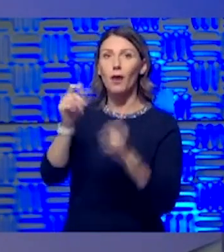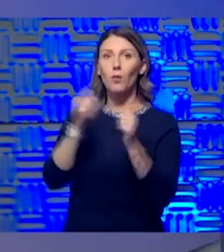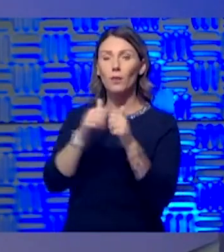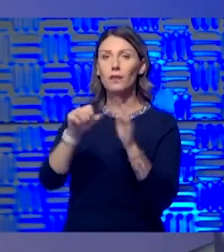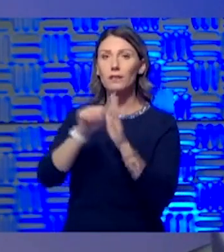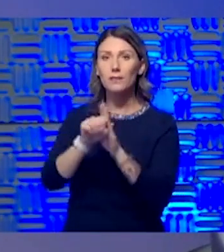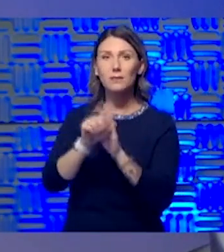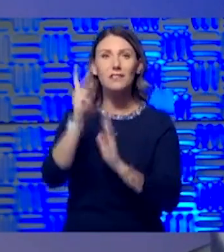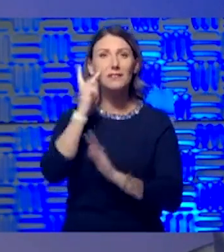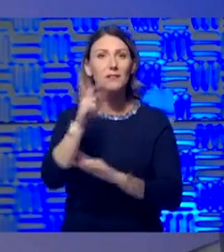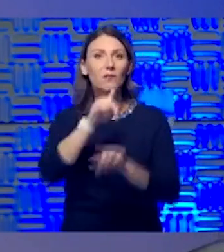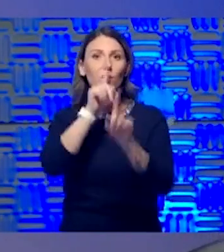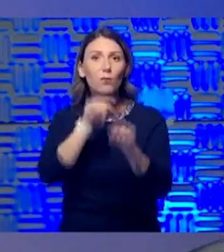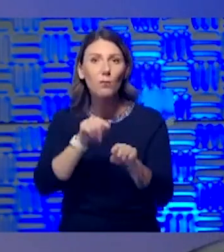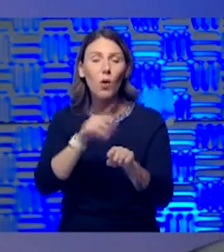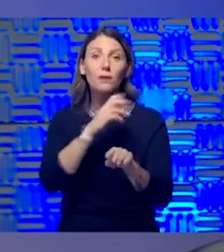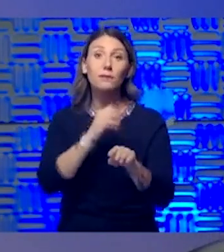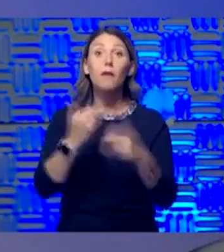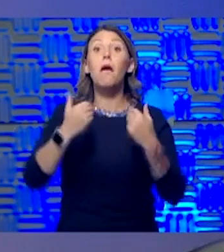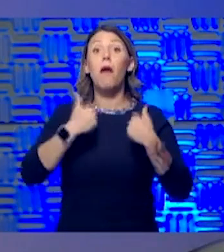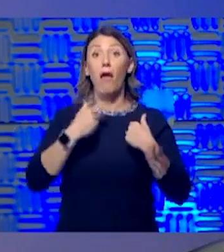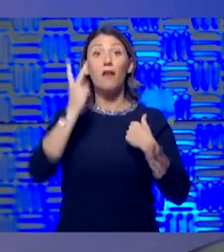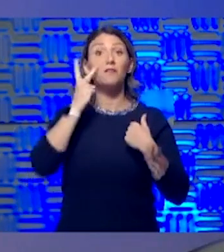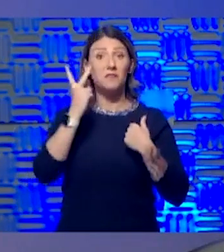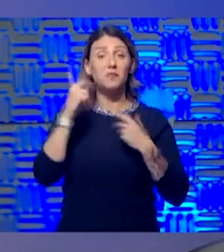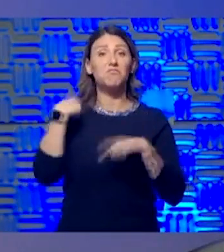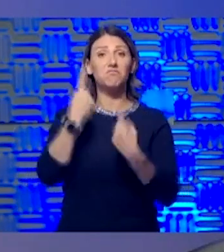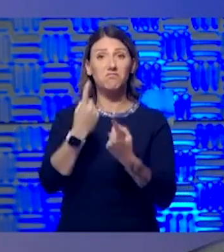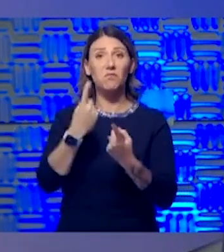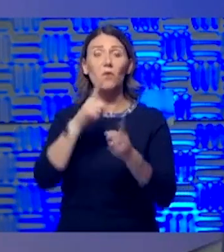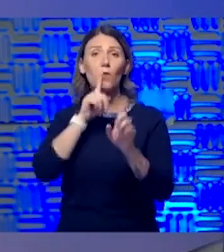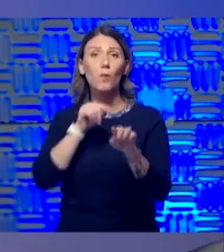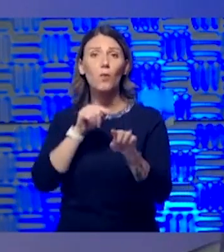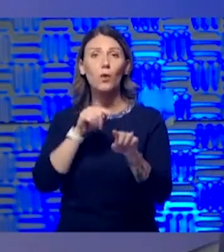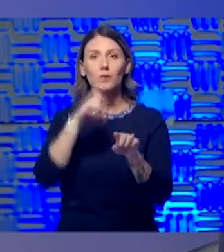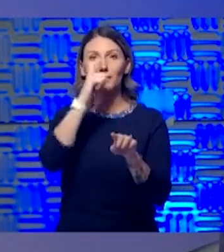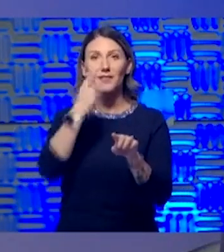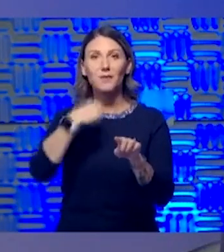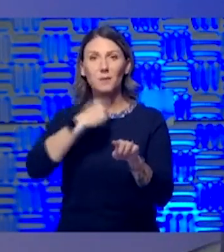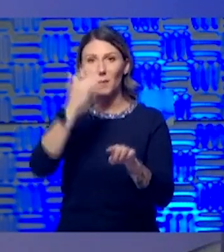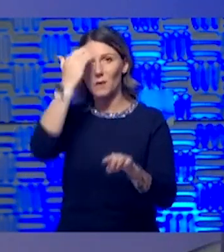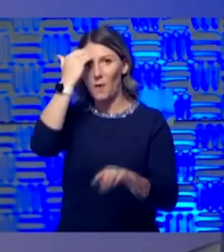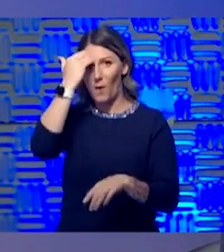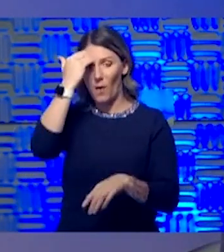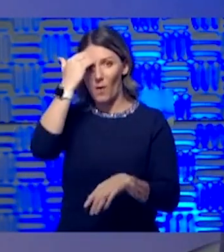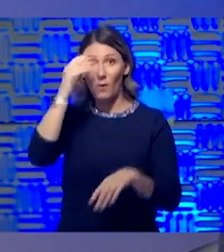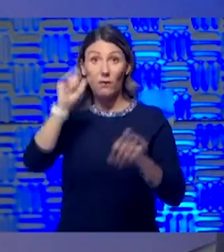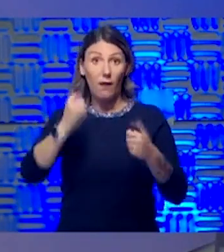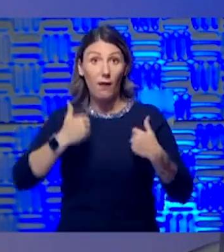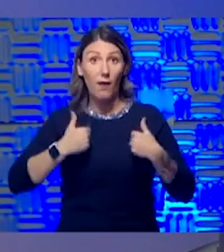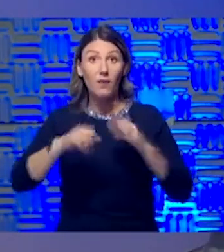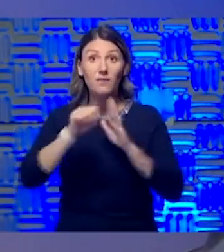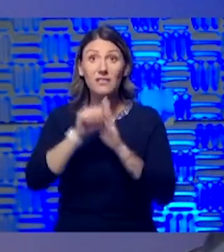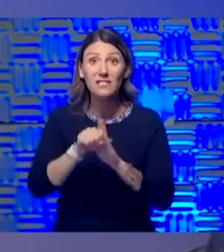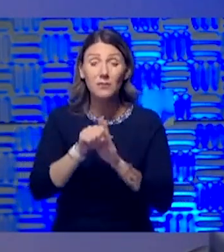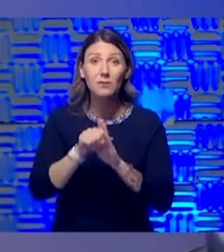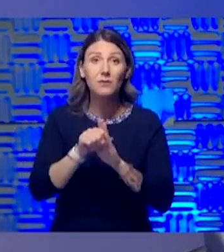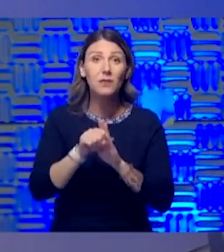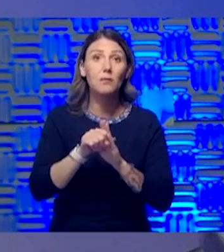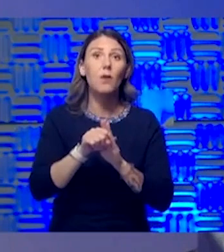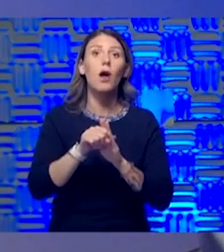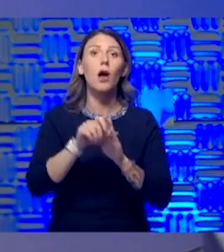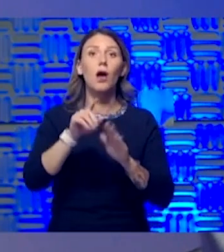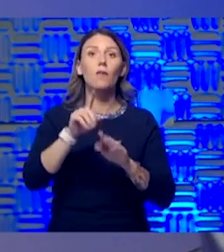reports now and have seen those reports. Because we know that you can have symptoms or waxing and waning